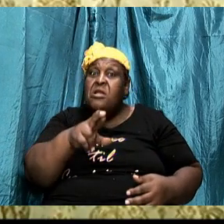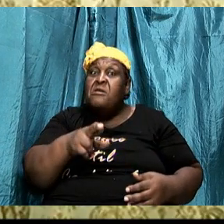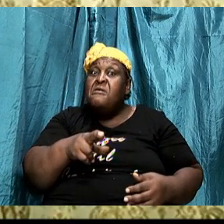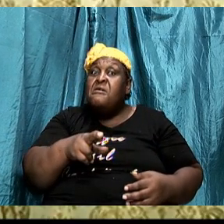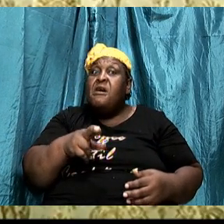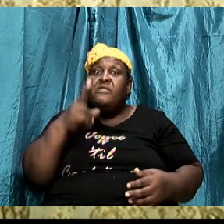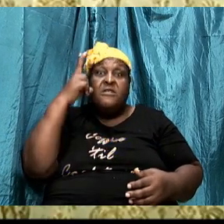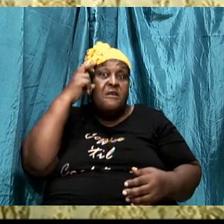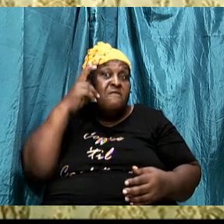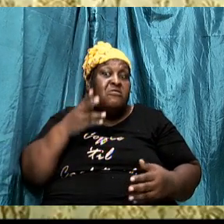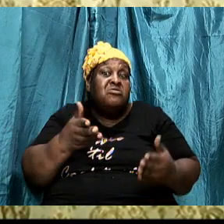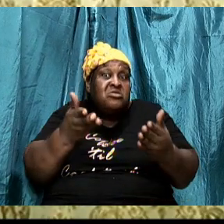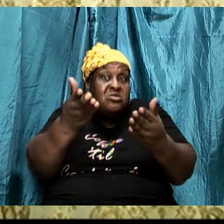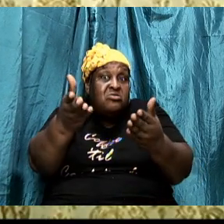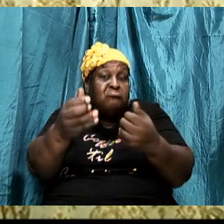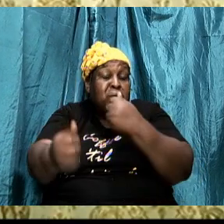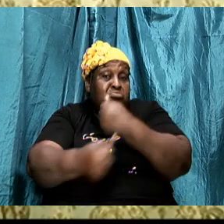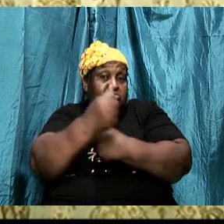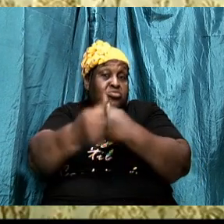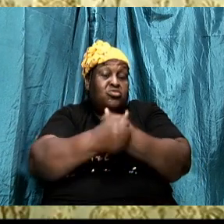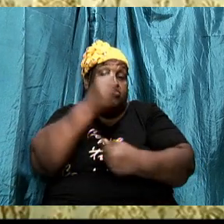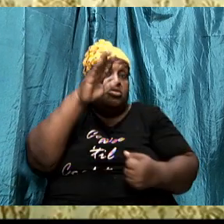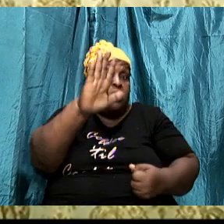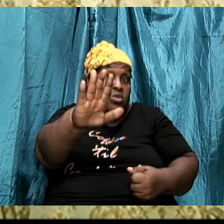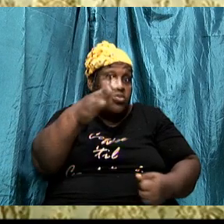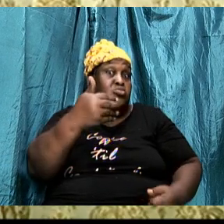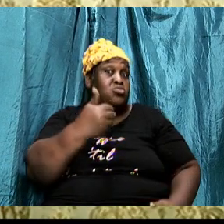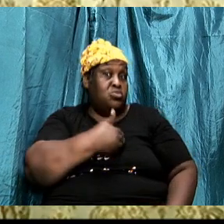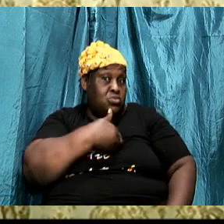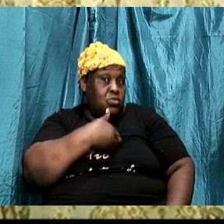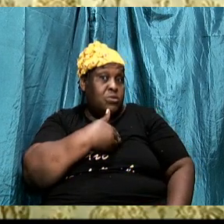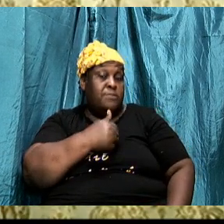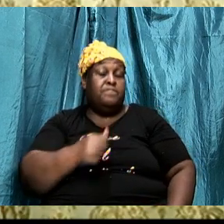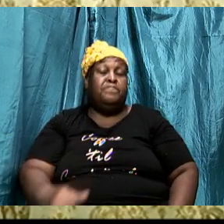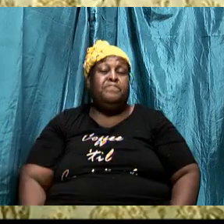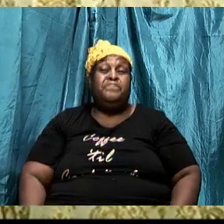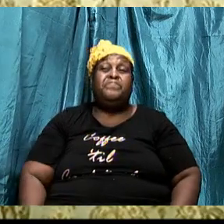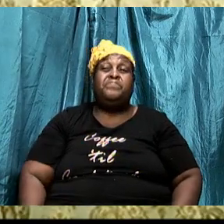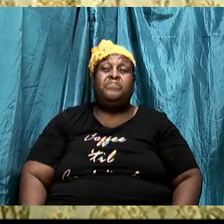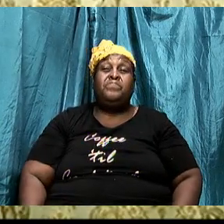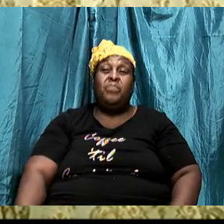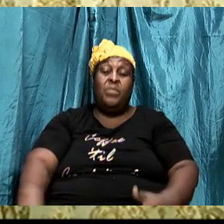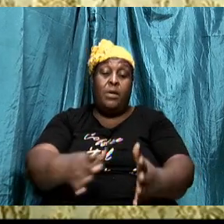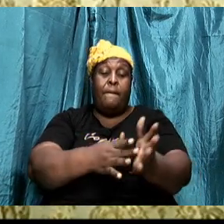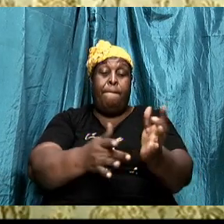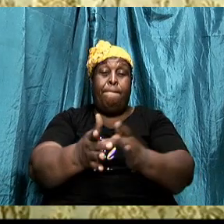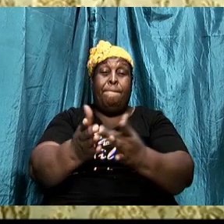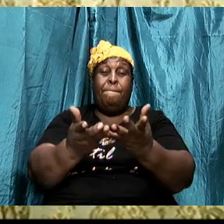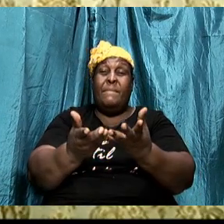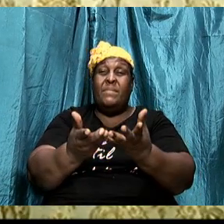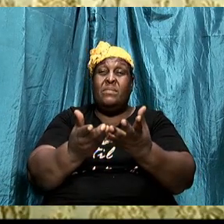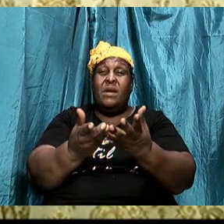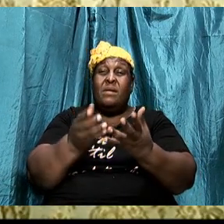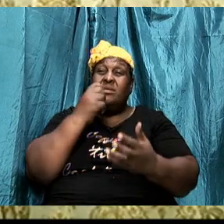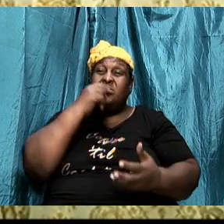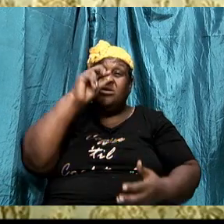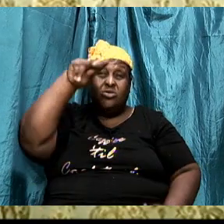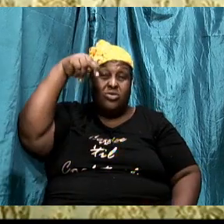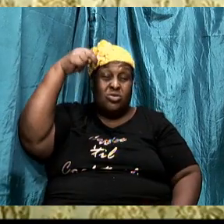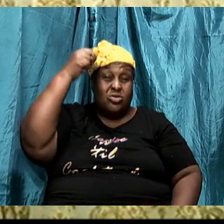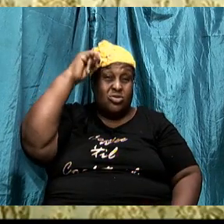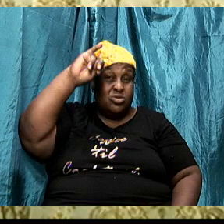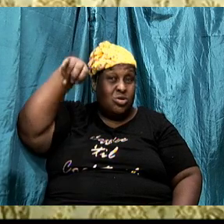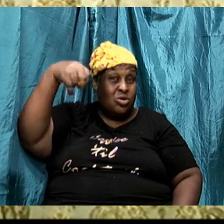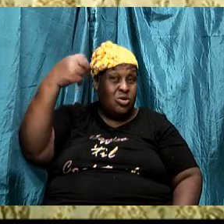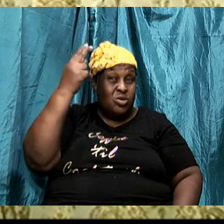your soul. The Bible says in St. John 10, verse 10, and we look at the scripture last